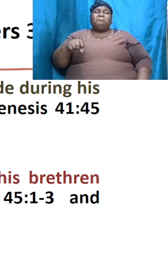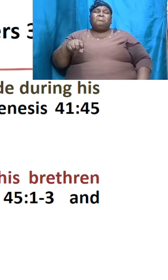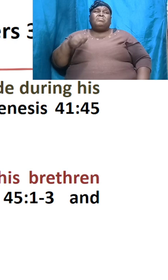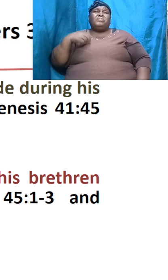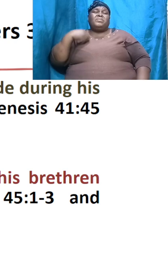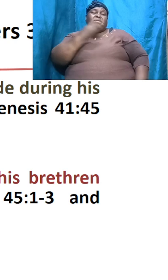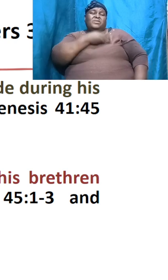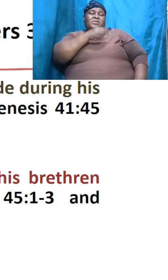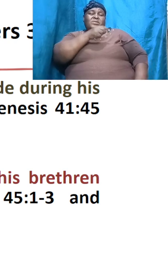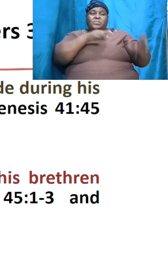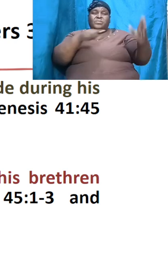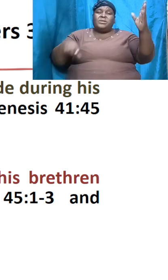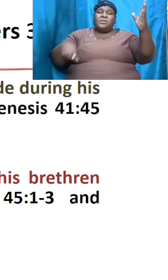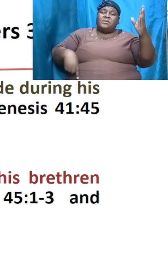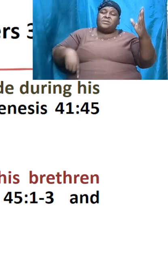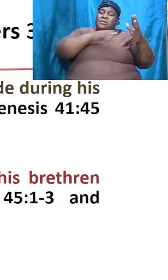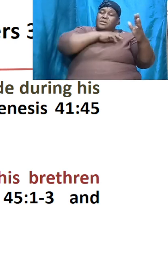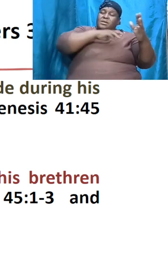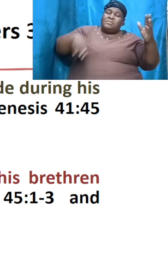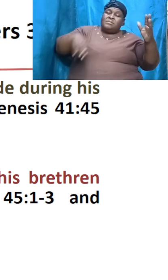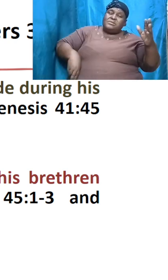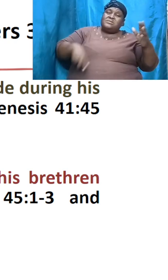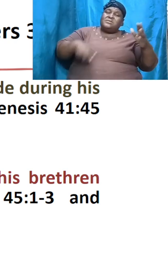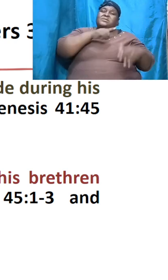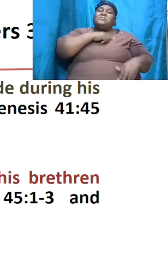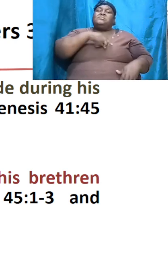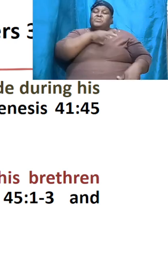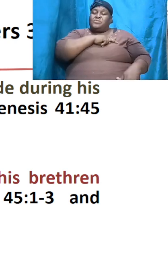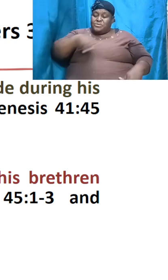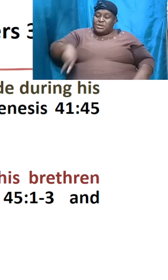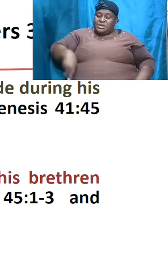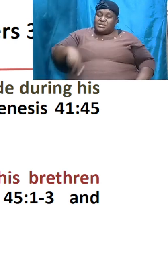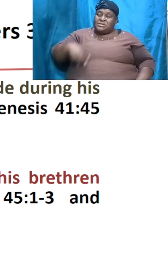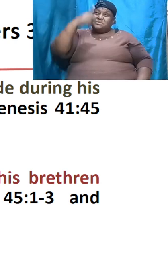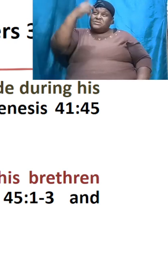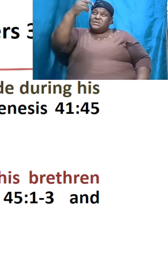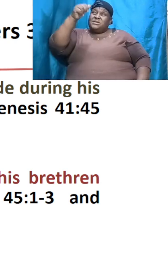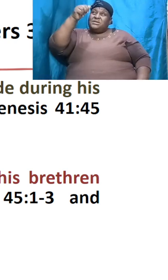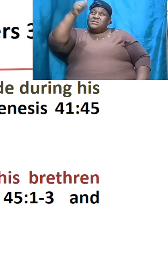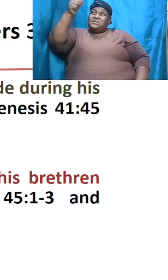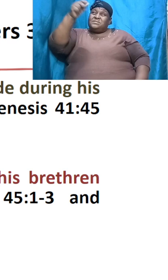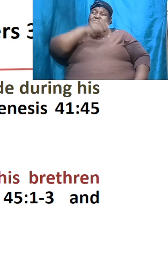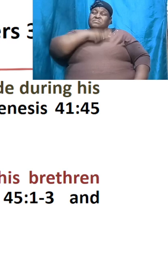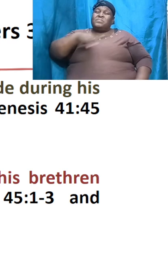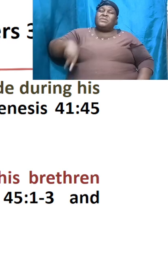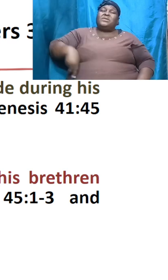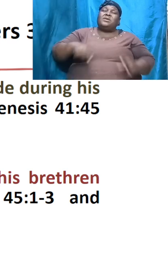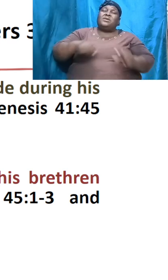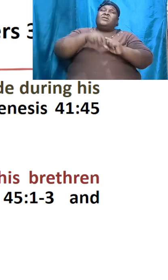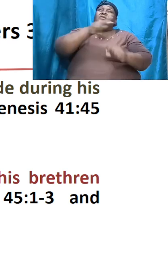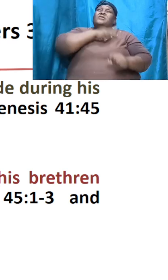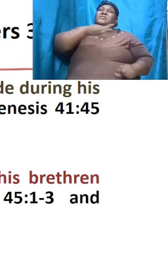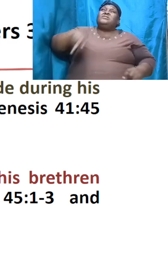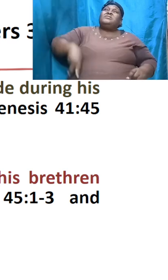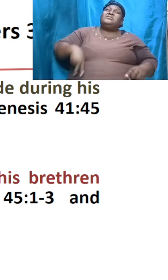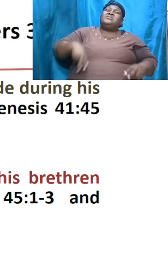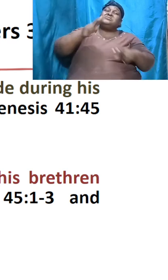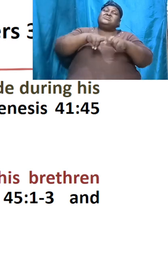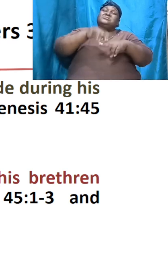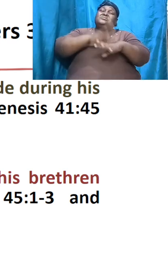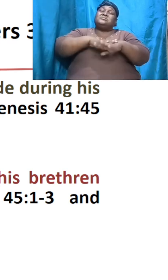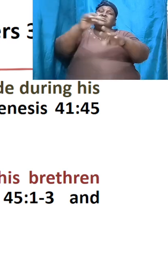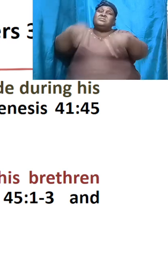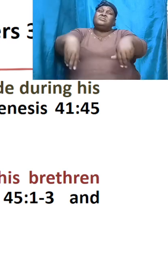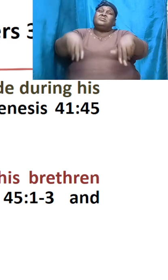our Lord Messiah the prince himself the king of kings who is going to sit on the throne